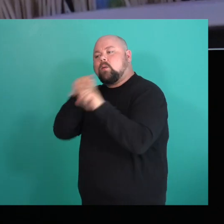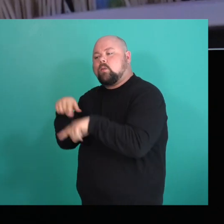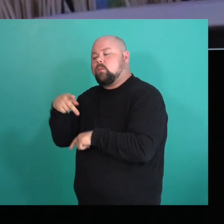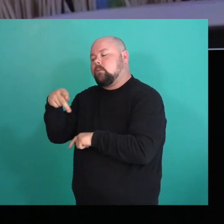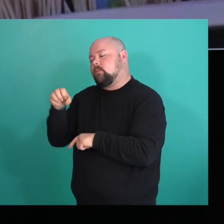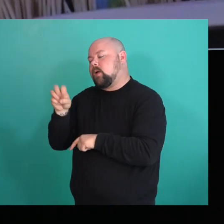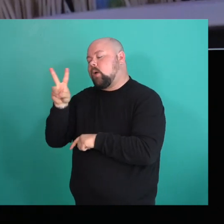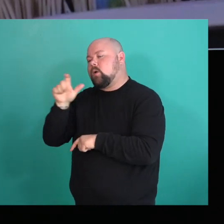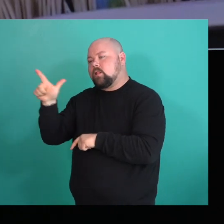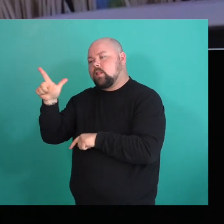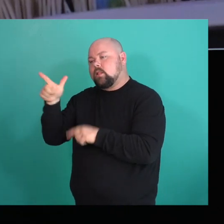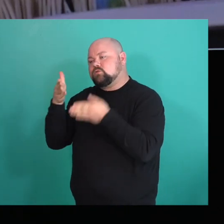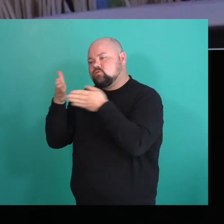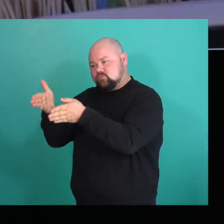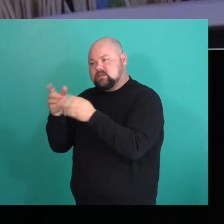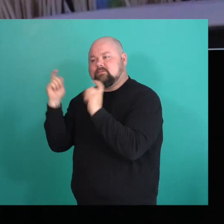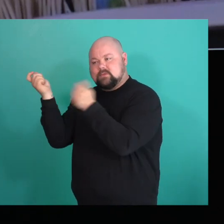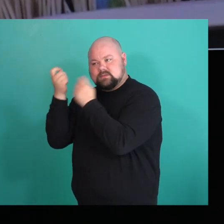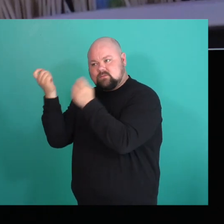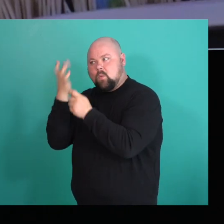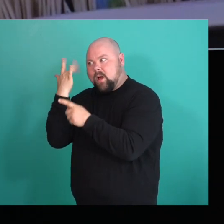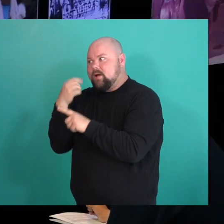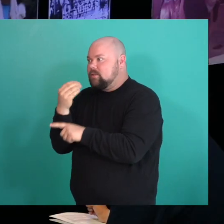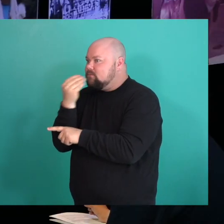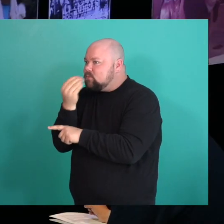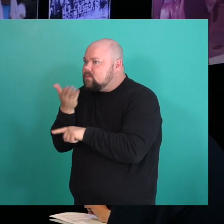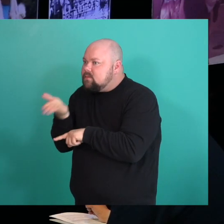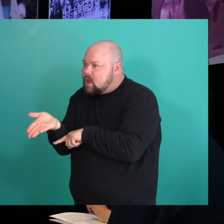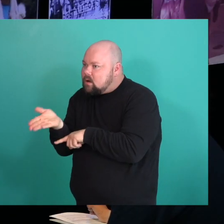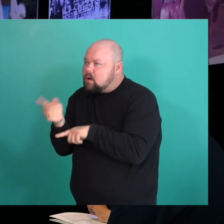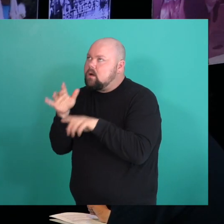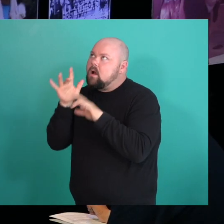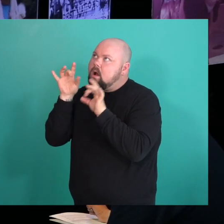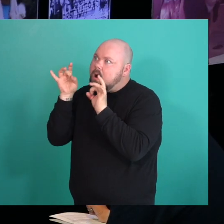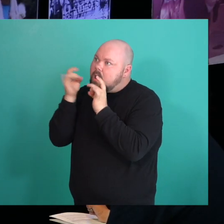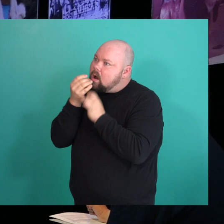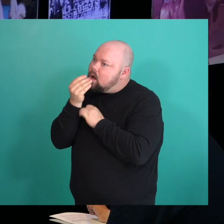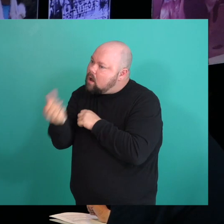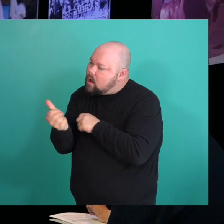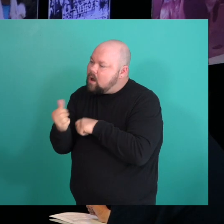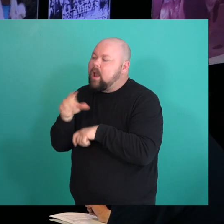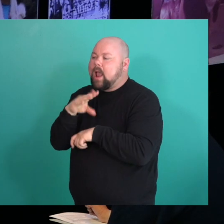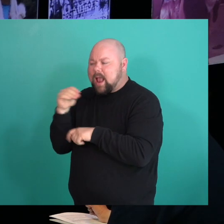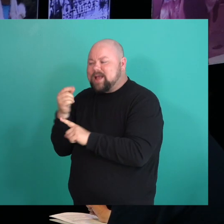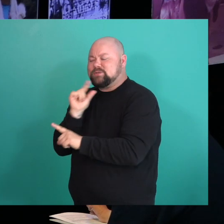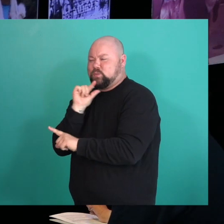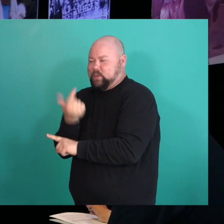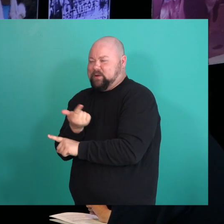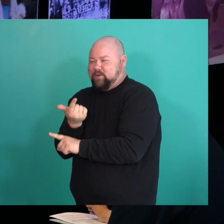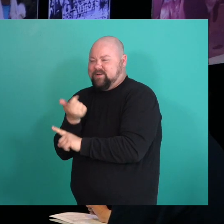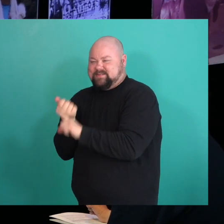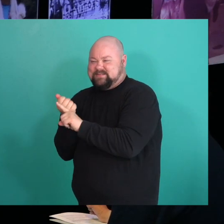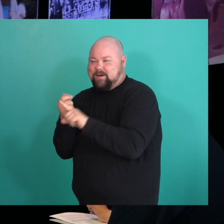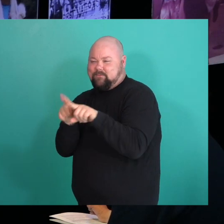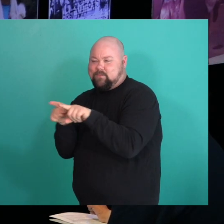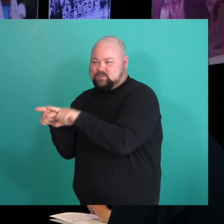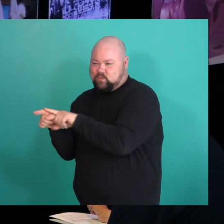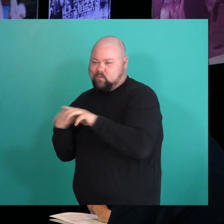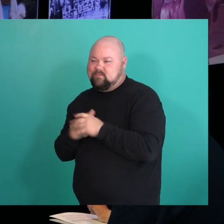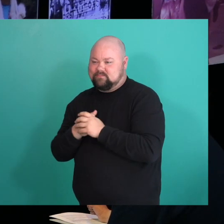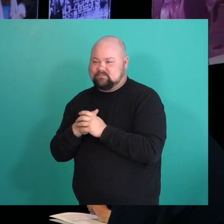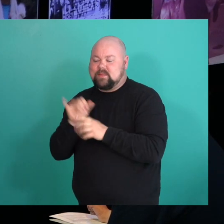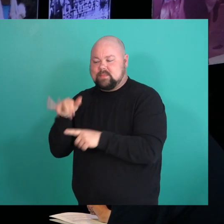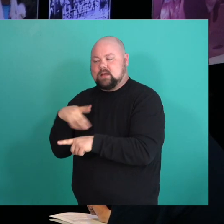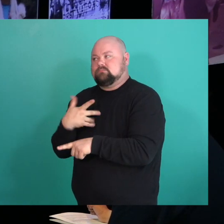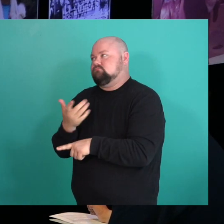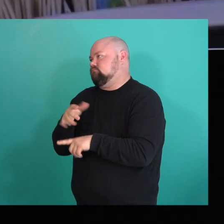always top notch. But also it's kind of also queer, like it's, you know, Powell Street will pump up like queer events and we'll pump them up. And it's like this